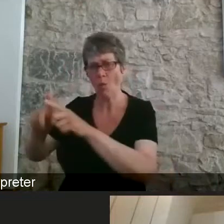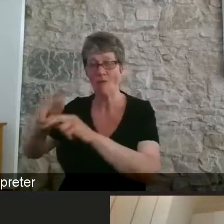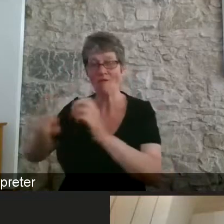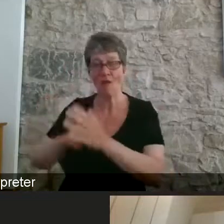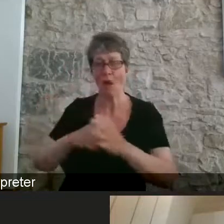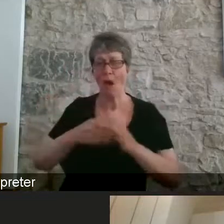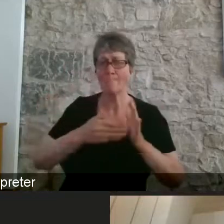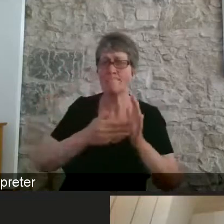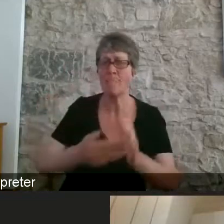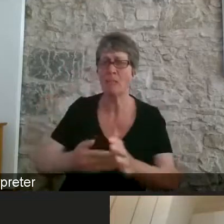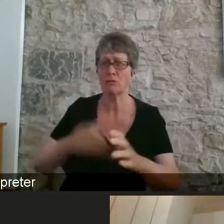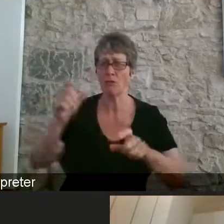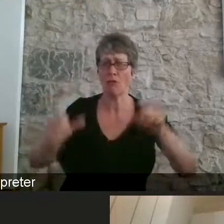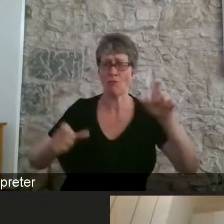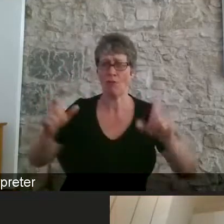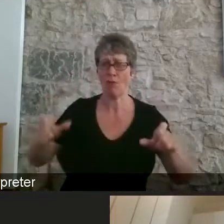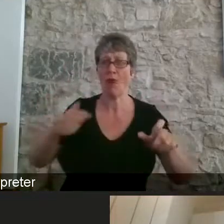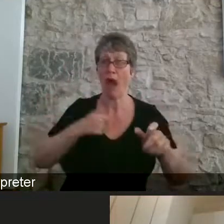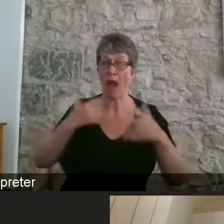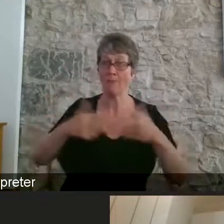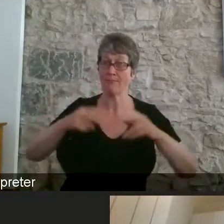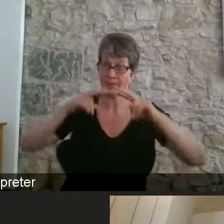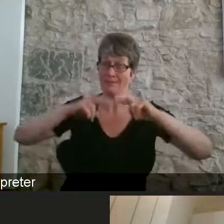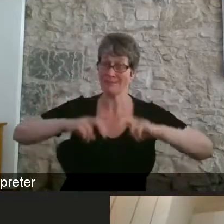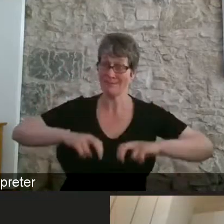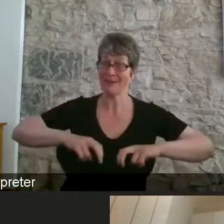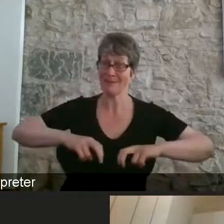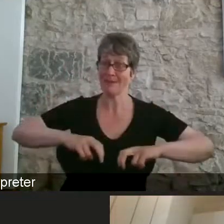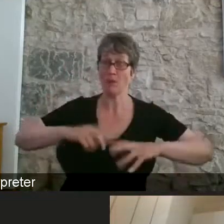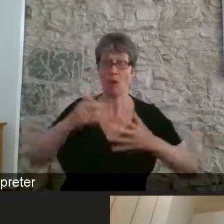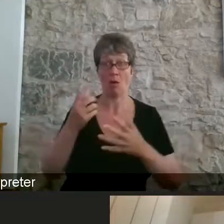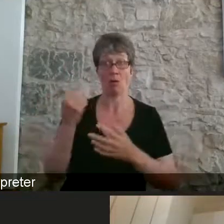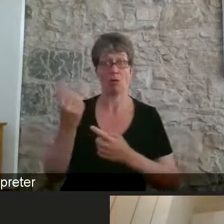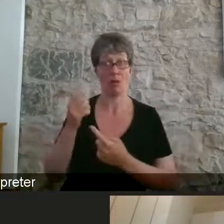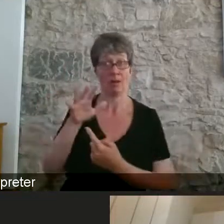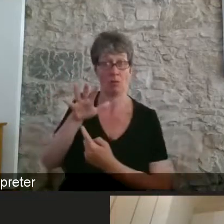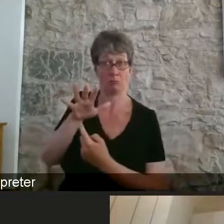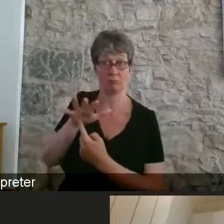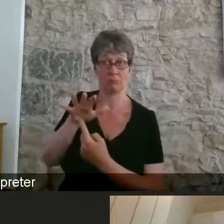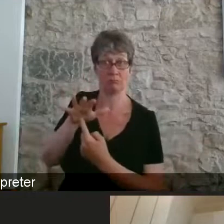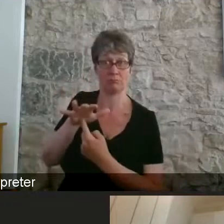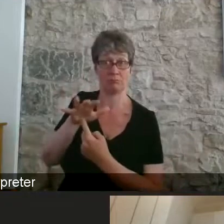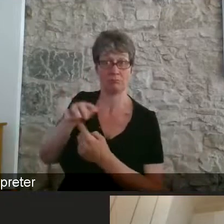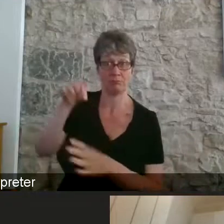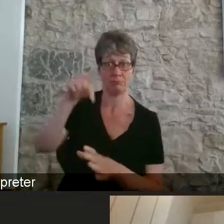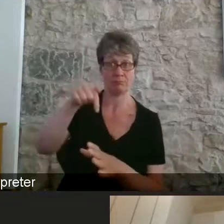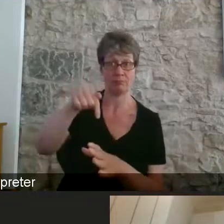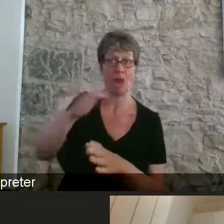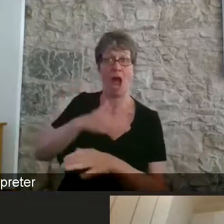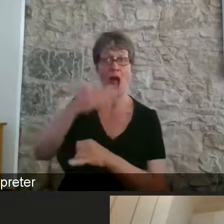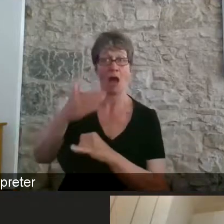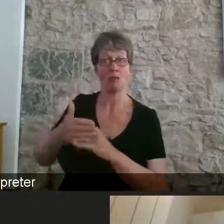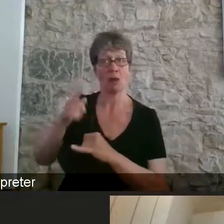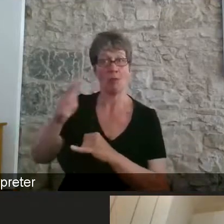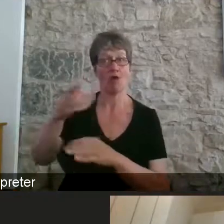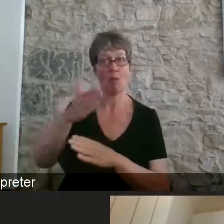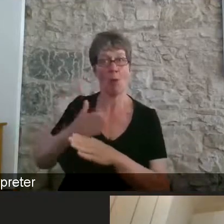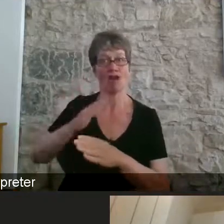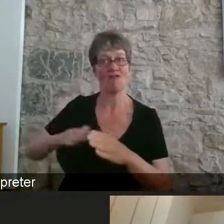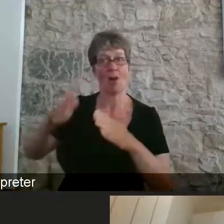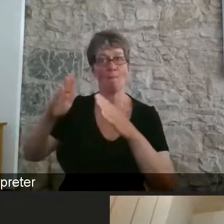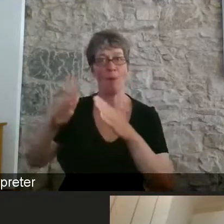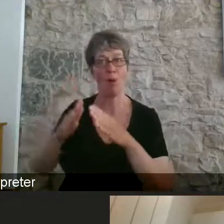conducted a study of, and this is probably one of the most important manifestations, isn't it? One of the outcomes of working from home.